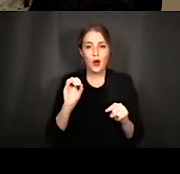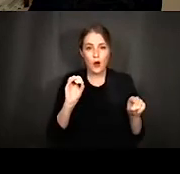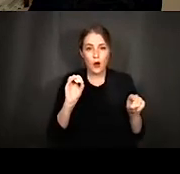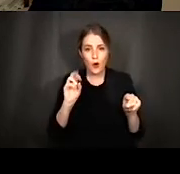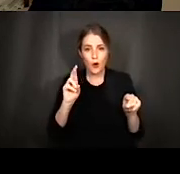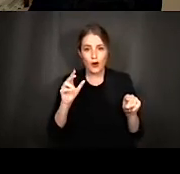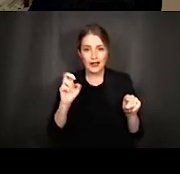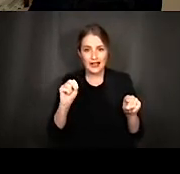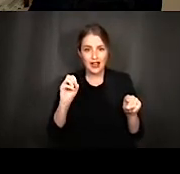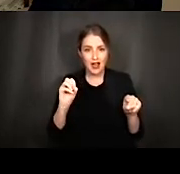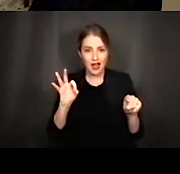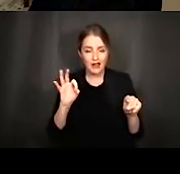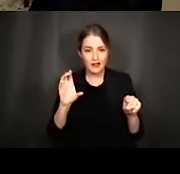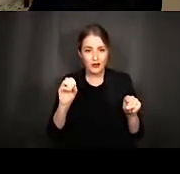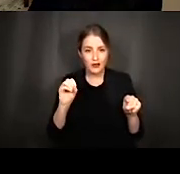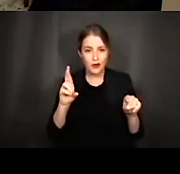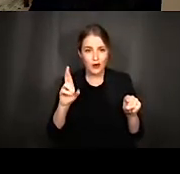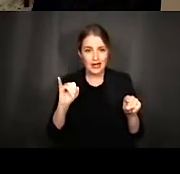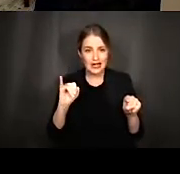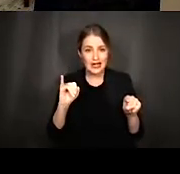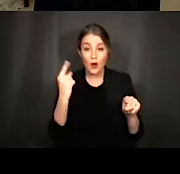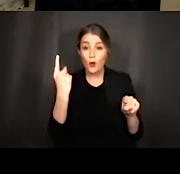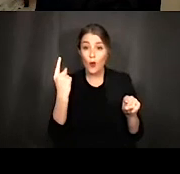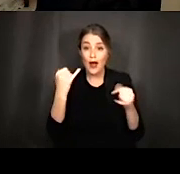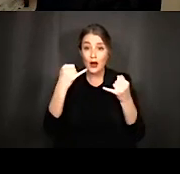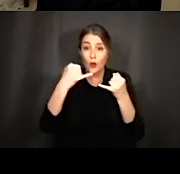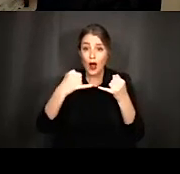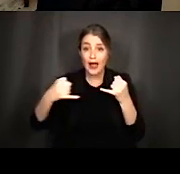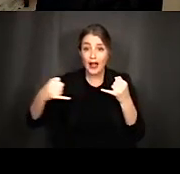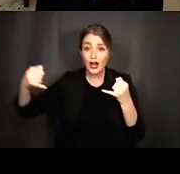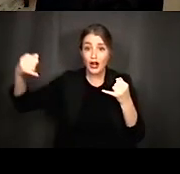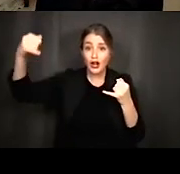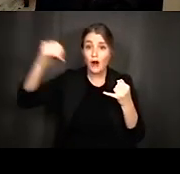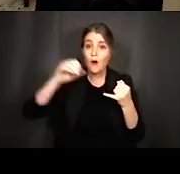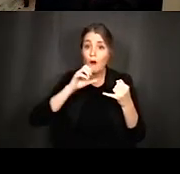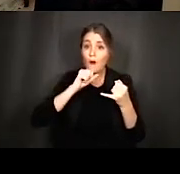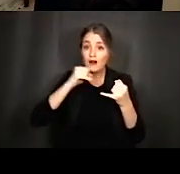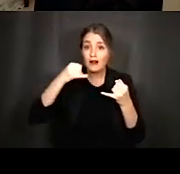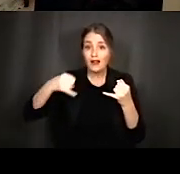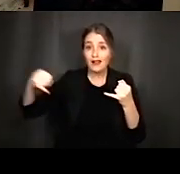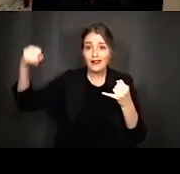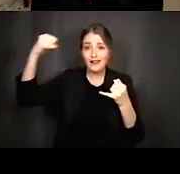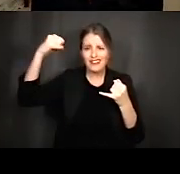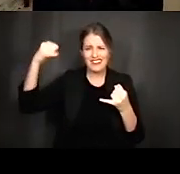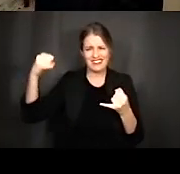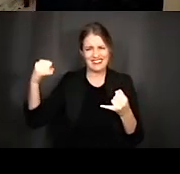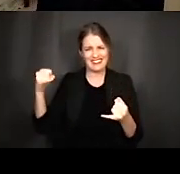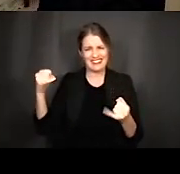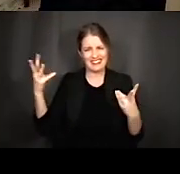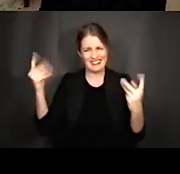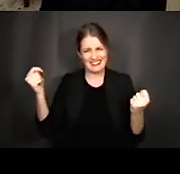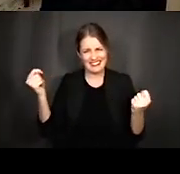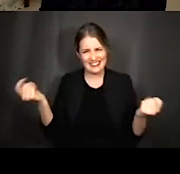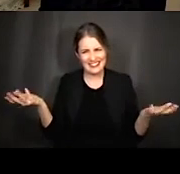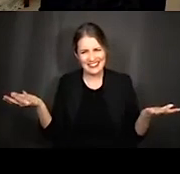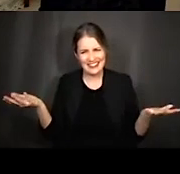the single wire to the auditory cortex and I hope what I've shown you today is that there is much more much much